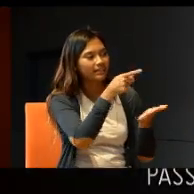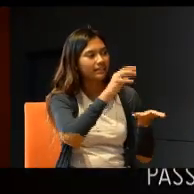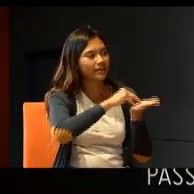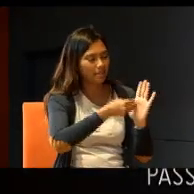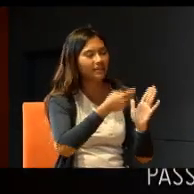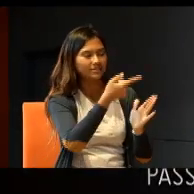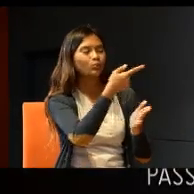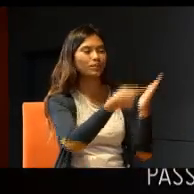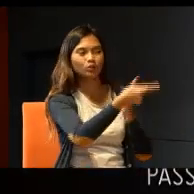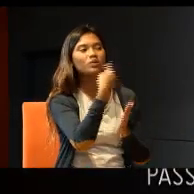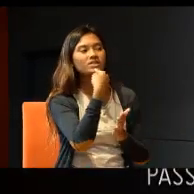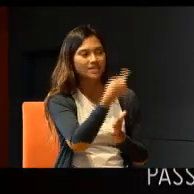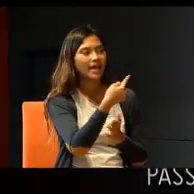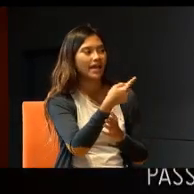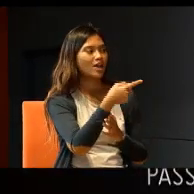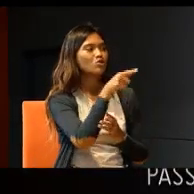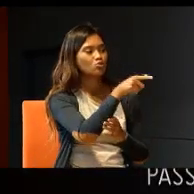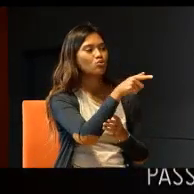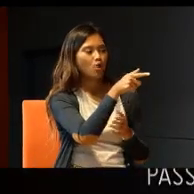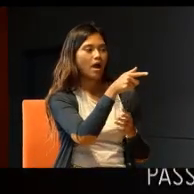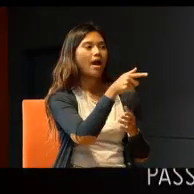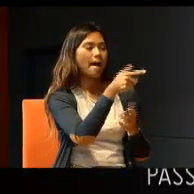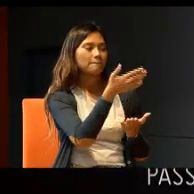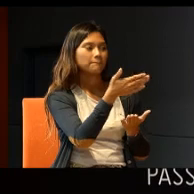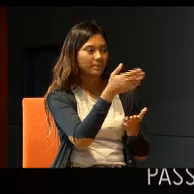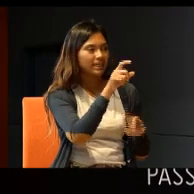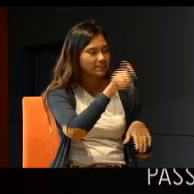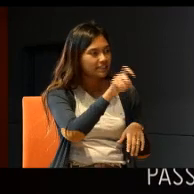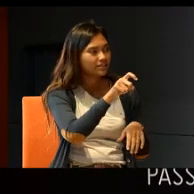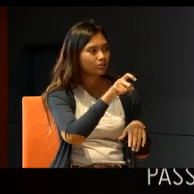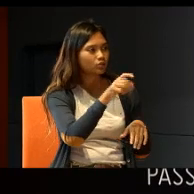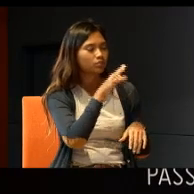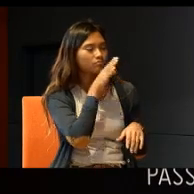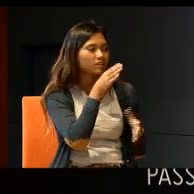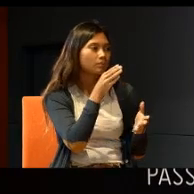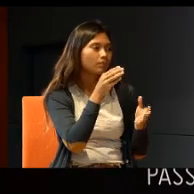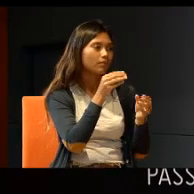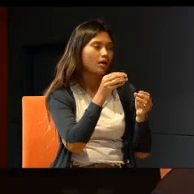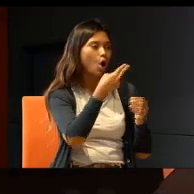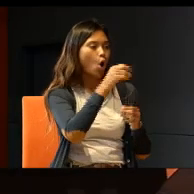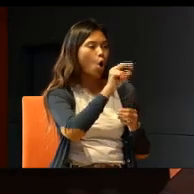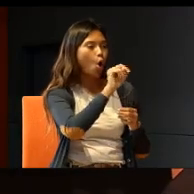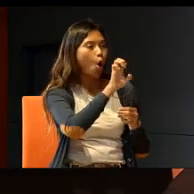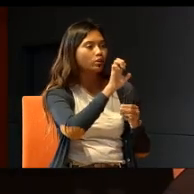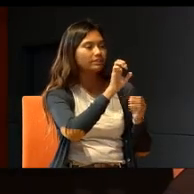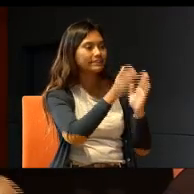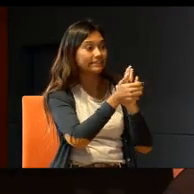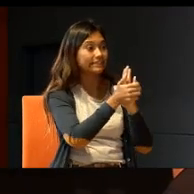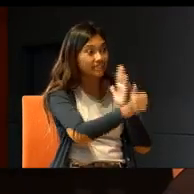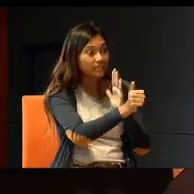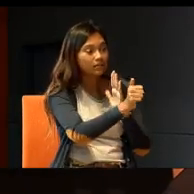exactly what he just said, that you probably need to hone a particular skill,